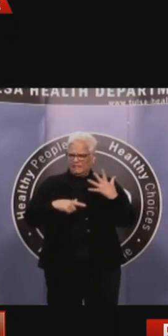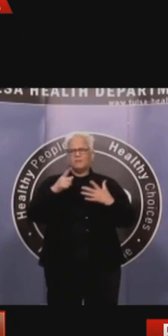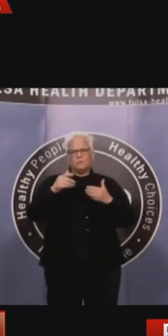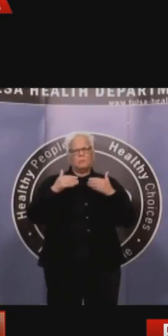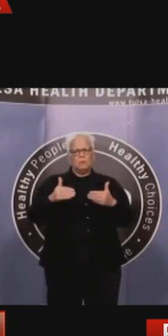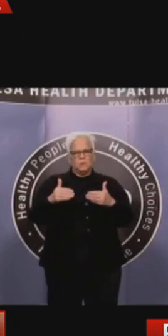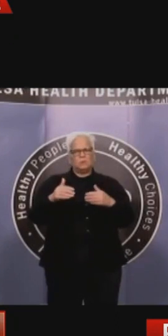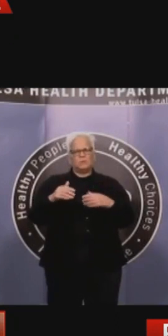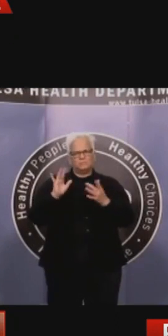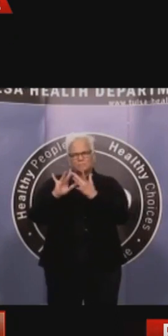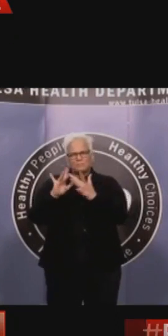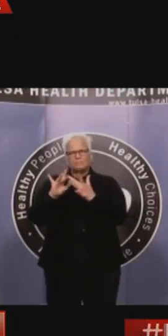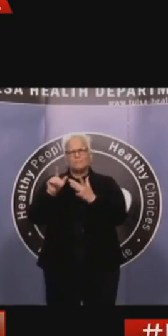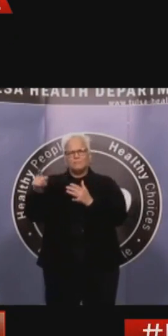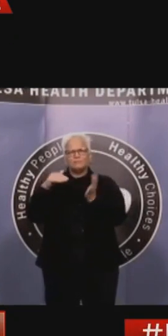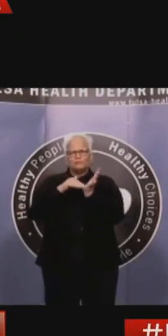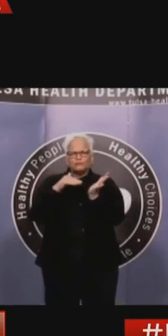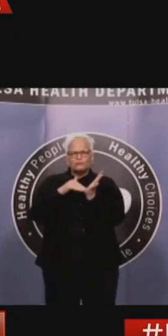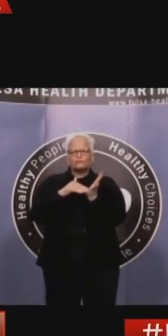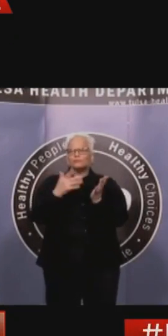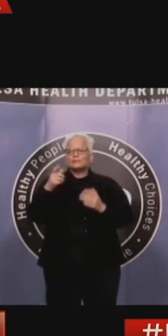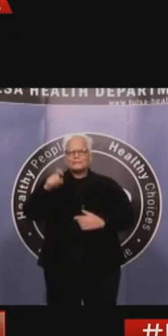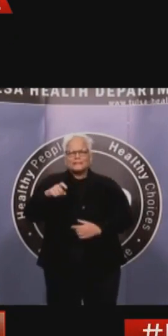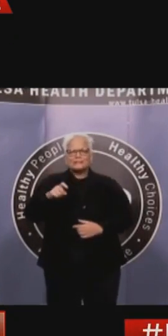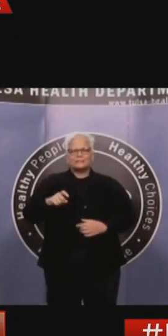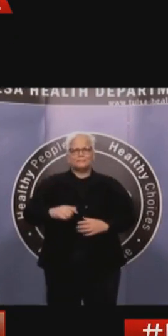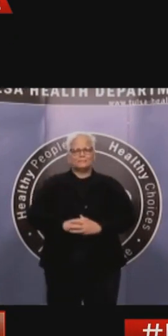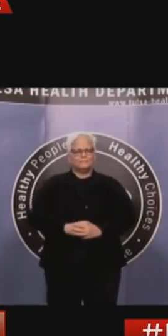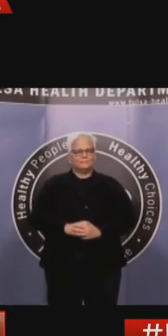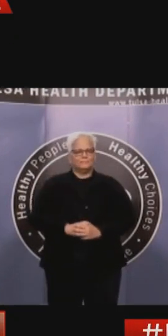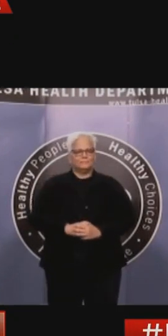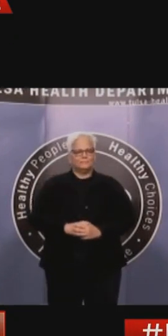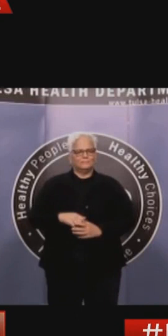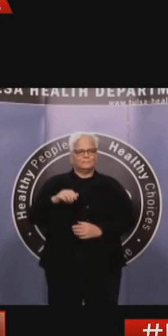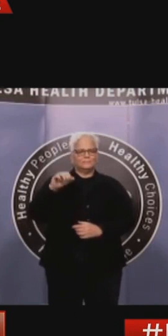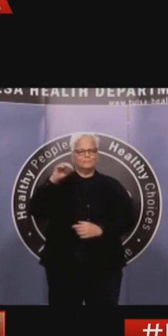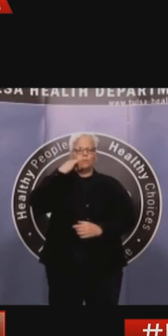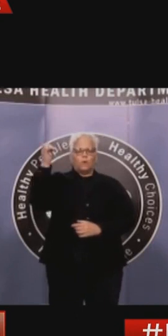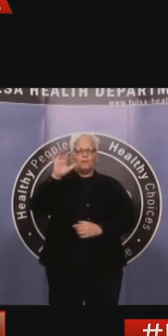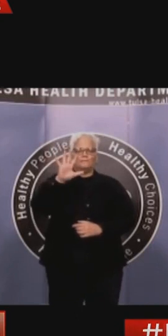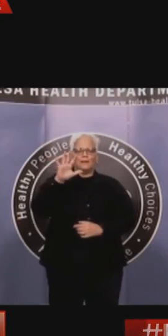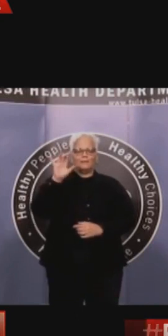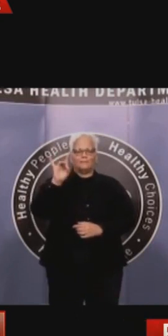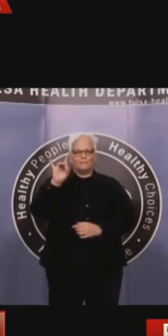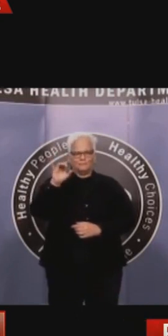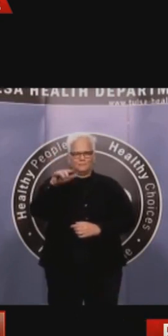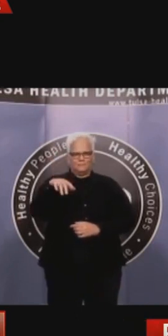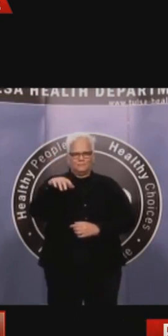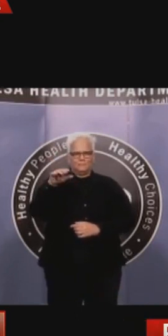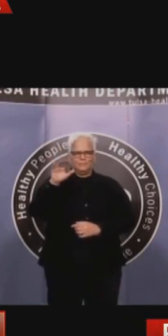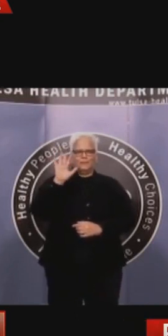-582-9355 for a phone screening. And finally, I want to give a shout-out to our two state schools,